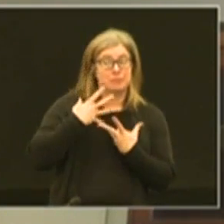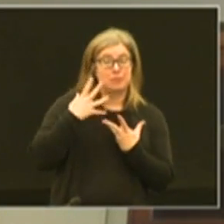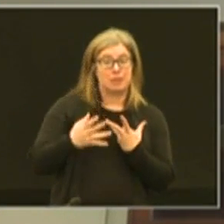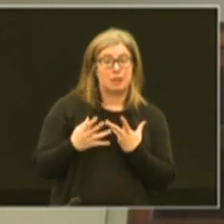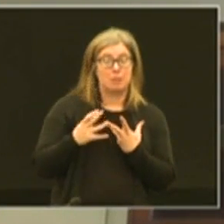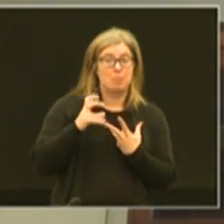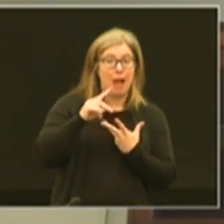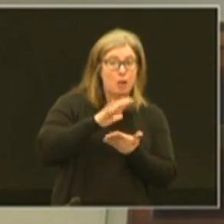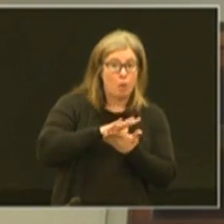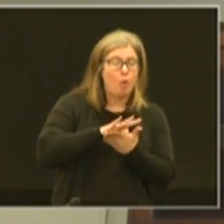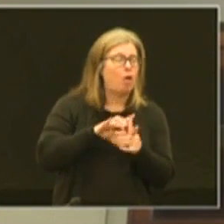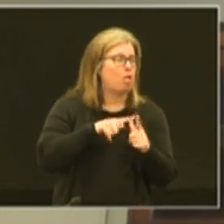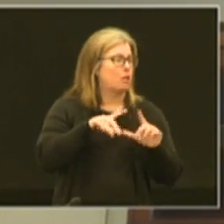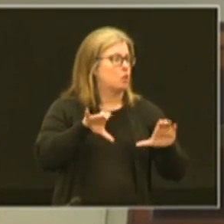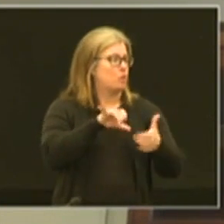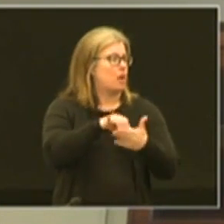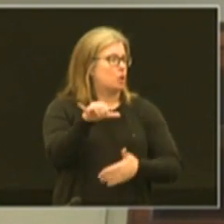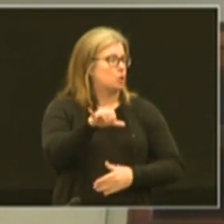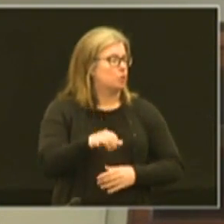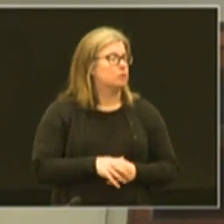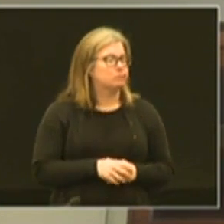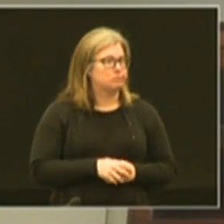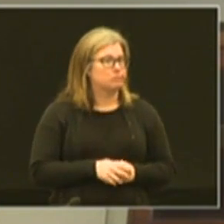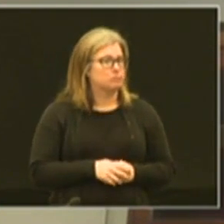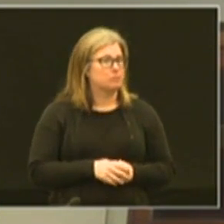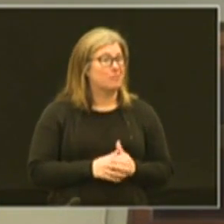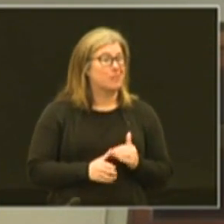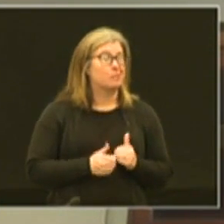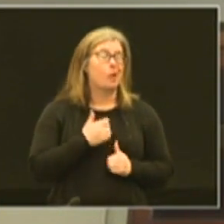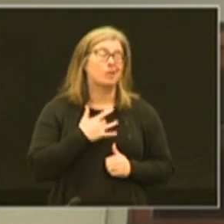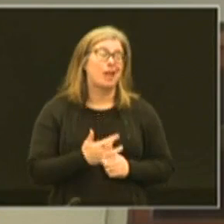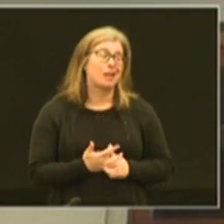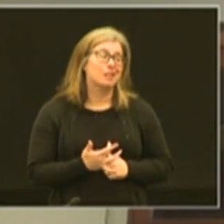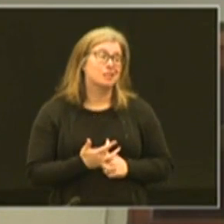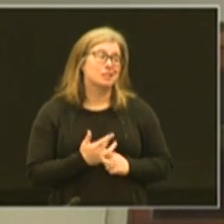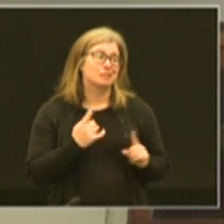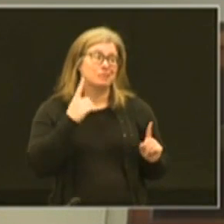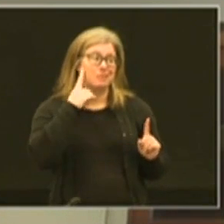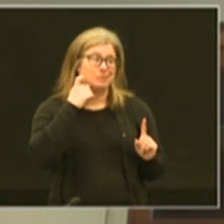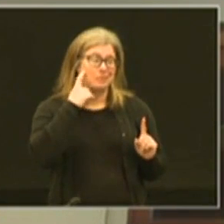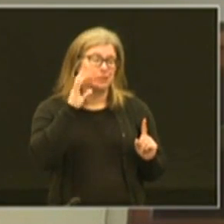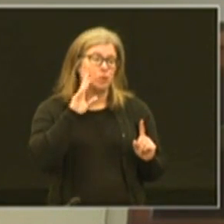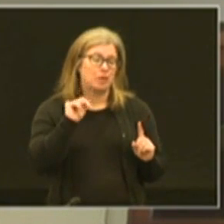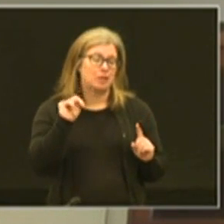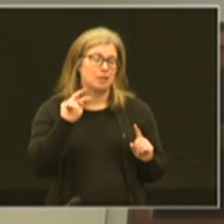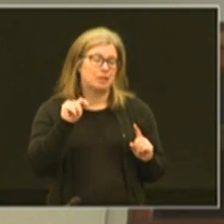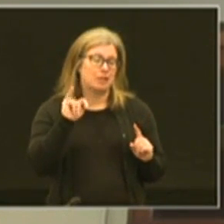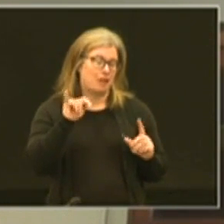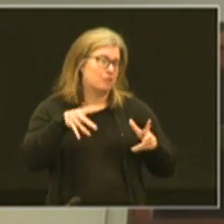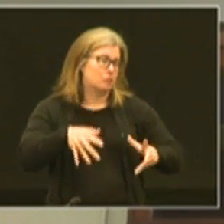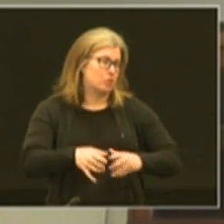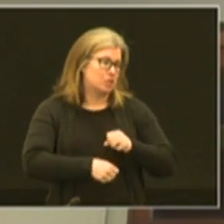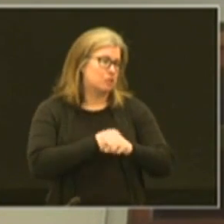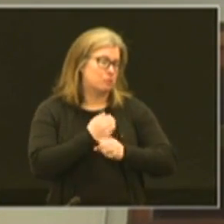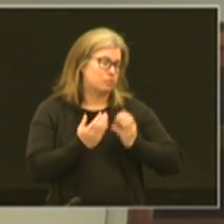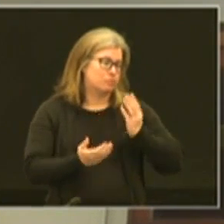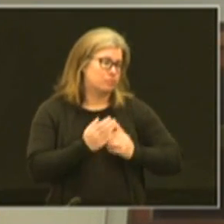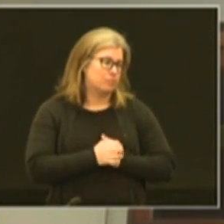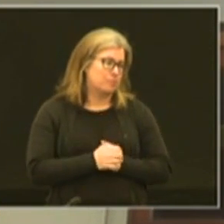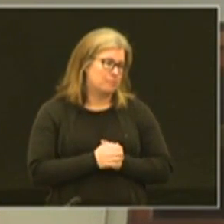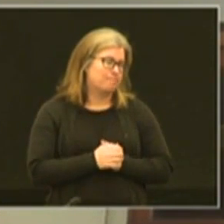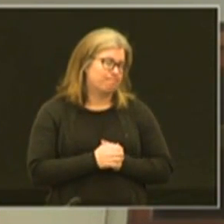could go back to school we would do that but most likely i think we will be in nti for the remainder of the year